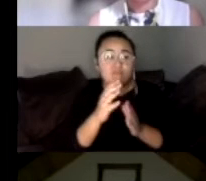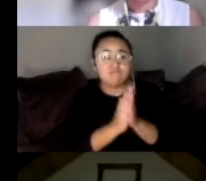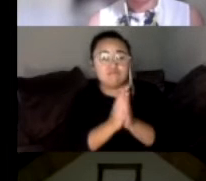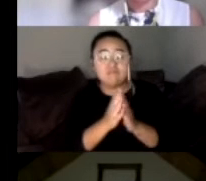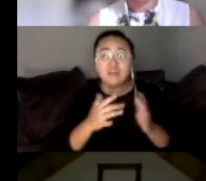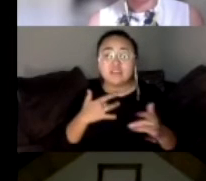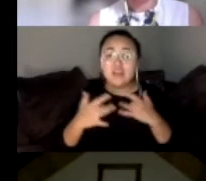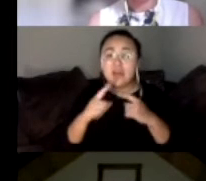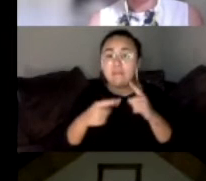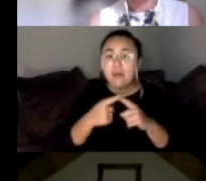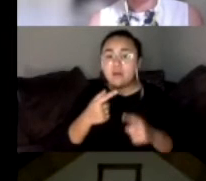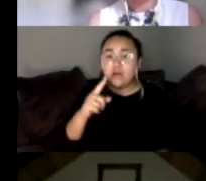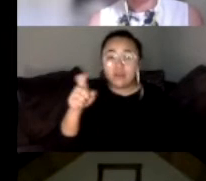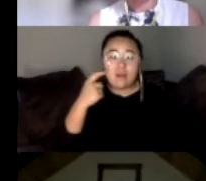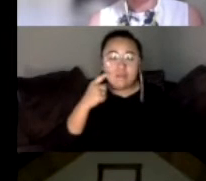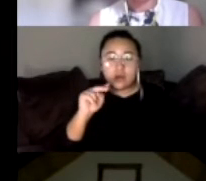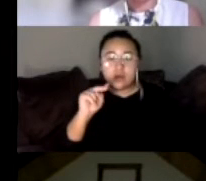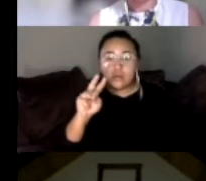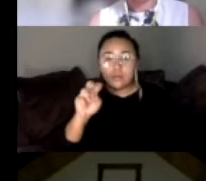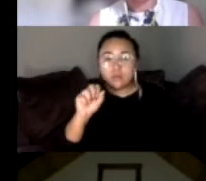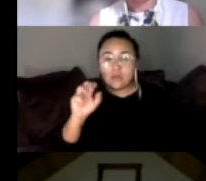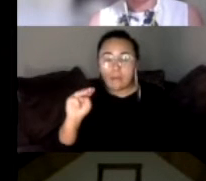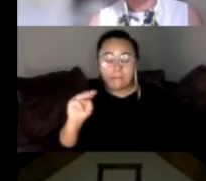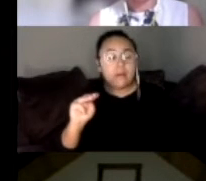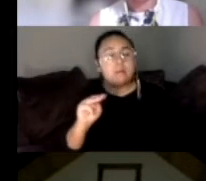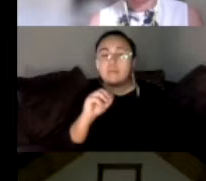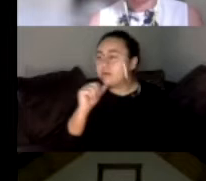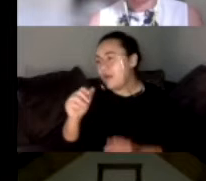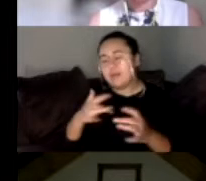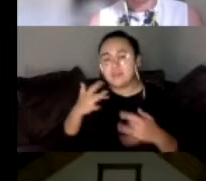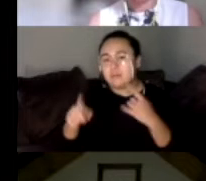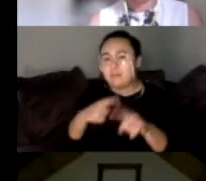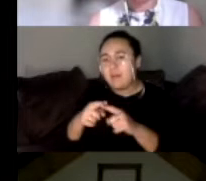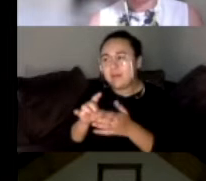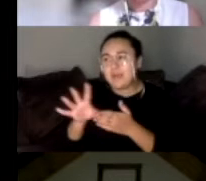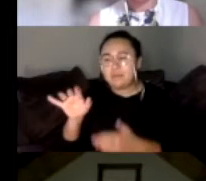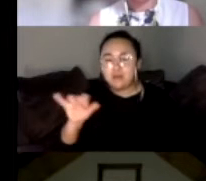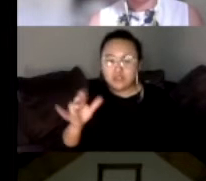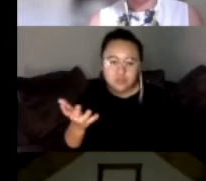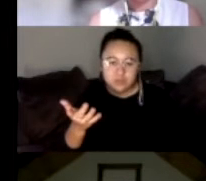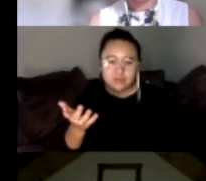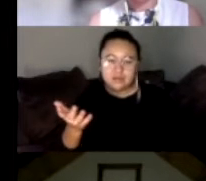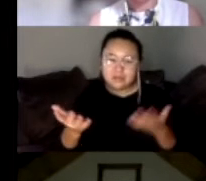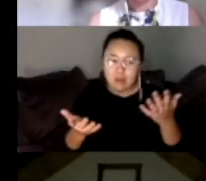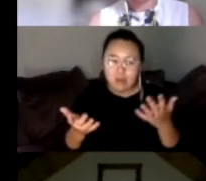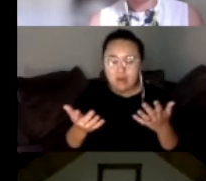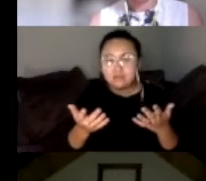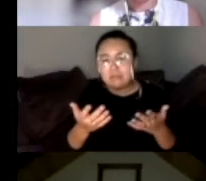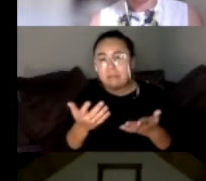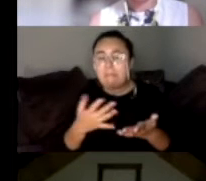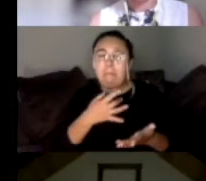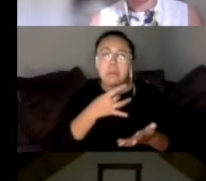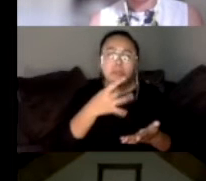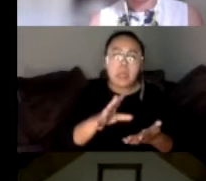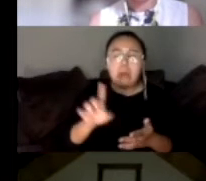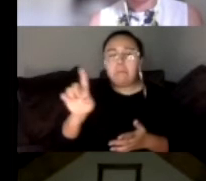but we don't find a lot of excitement in terms of getting rid of Newsom either. And there are a lot of undecideds you will see. And